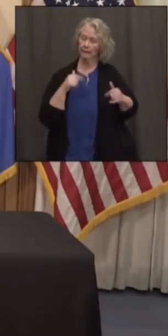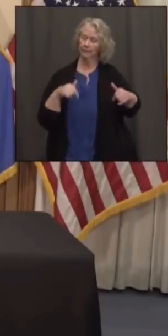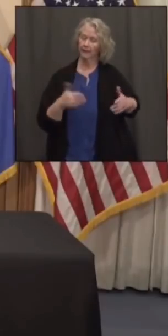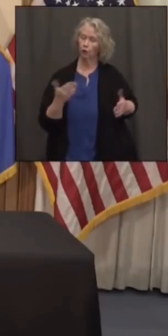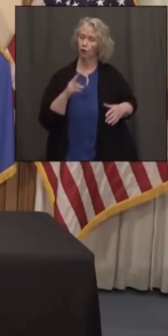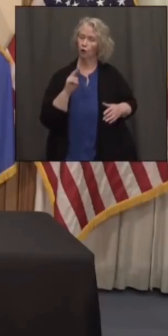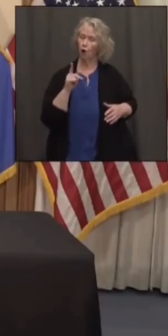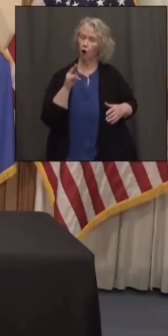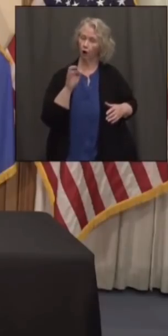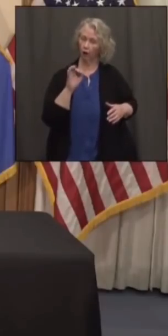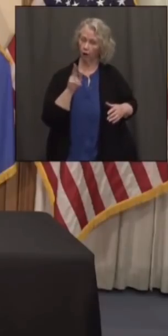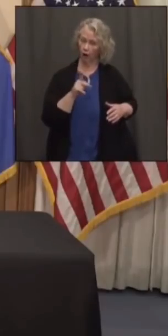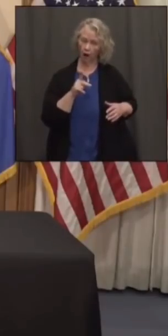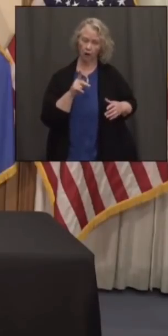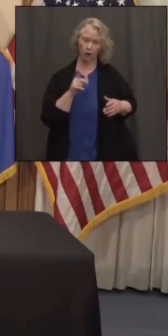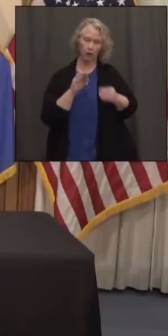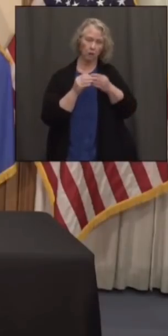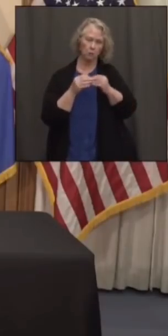do you guys attribute that to?